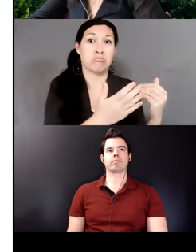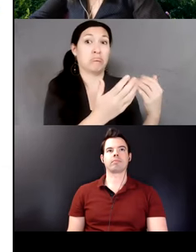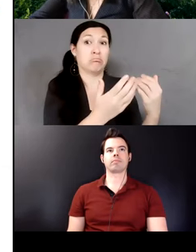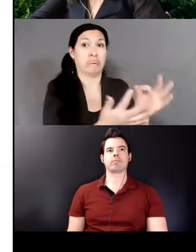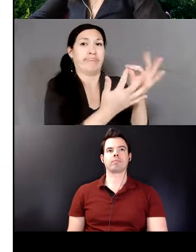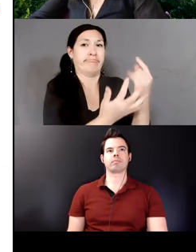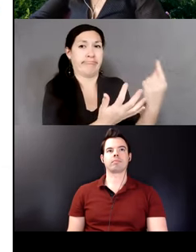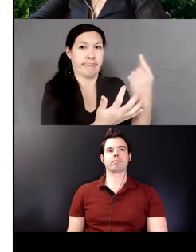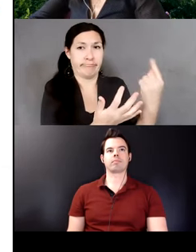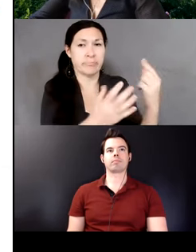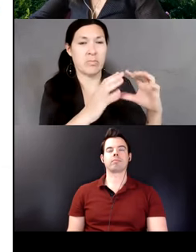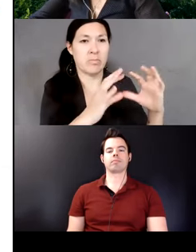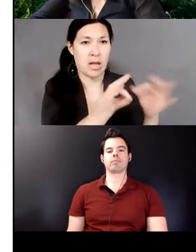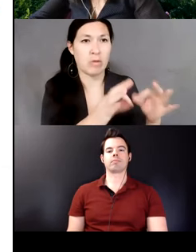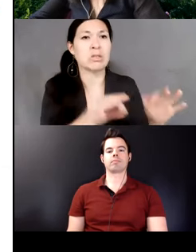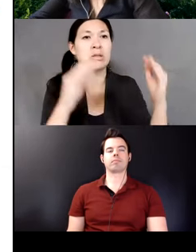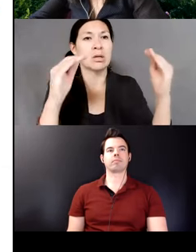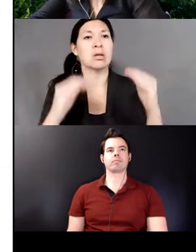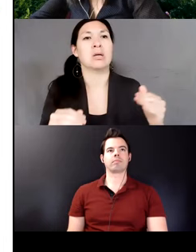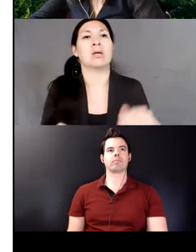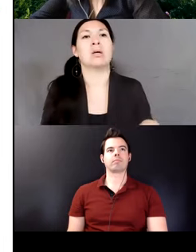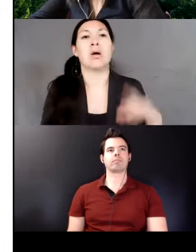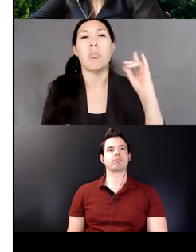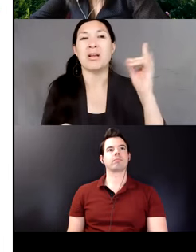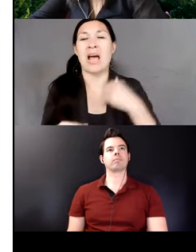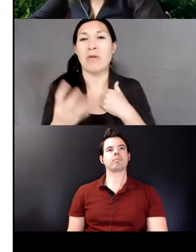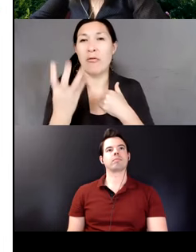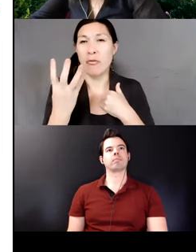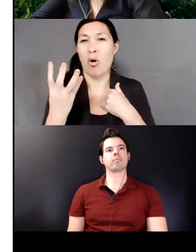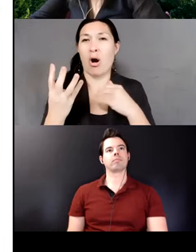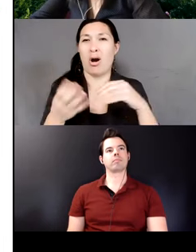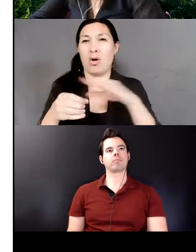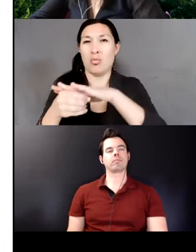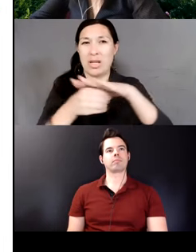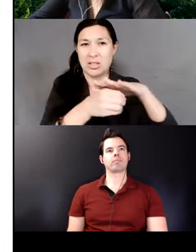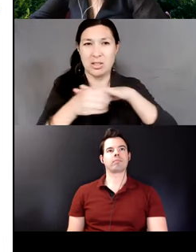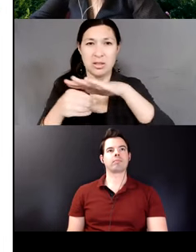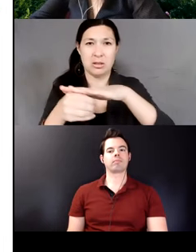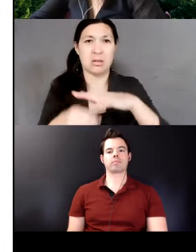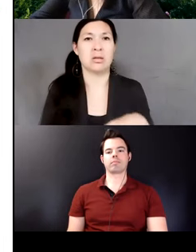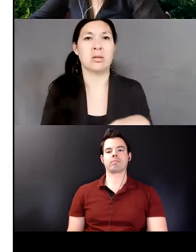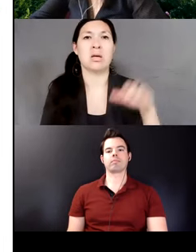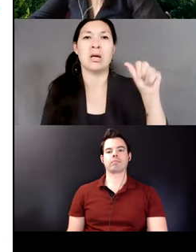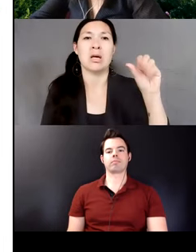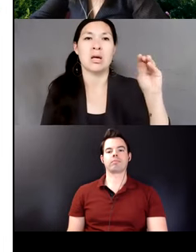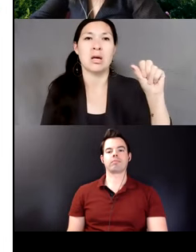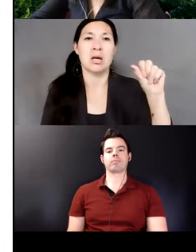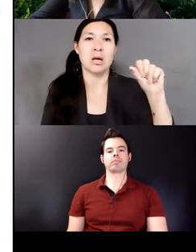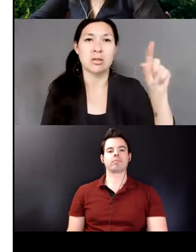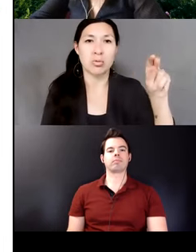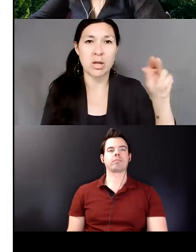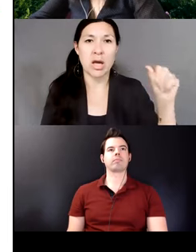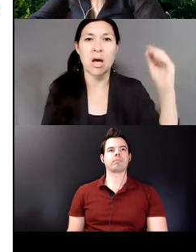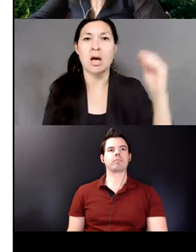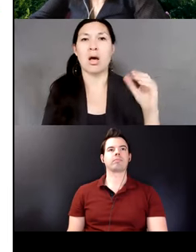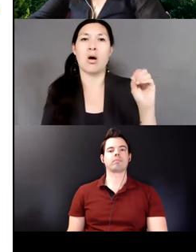Native languages in Bolivia are located in four regions, Amazonia, the Oriente or Chiquitania, the Chaco region, and the Andes.